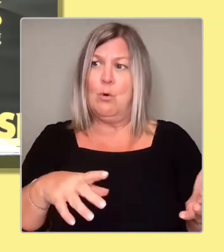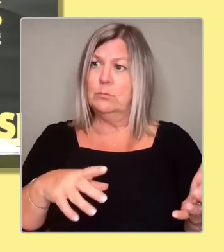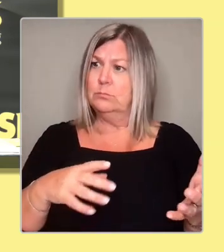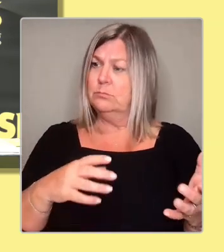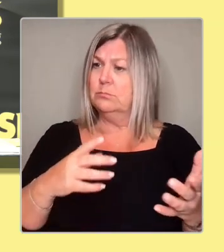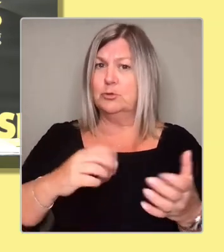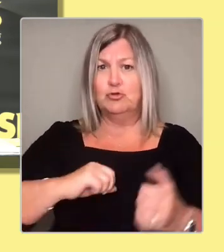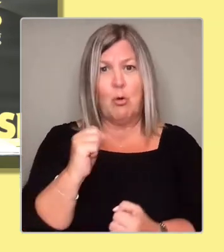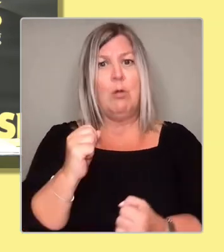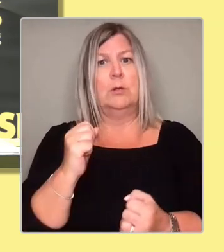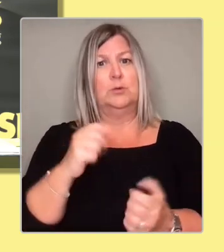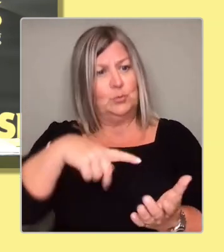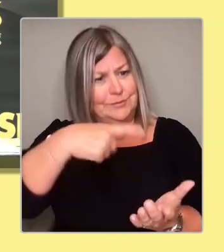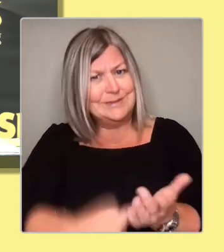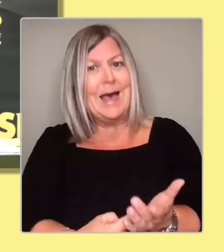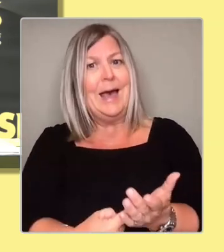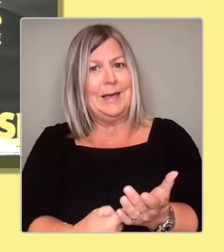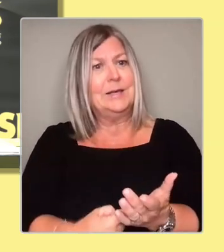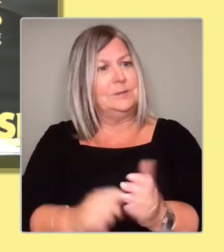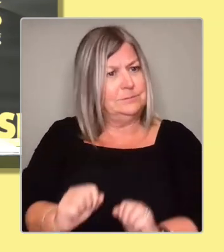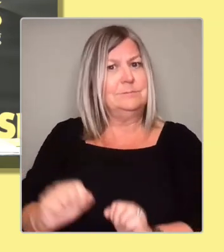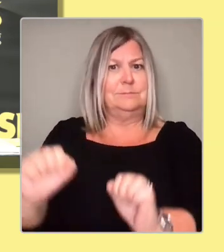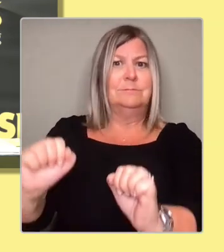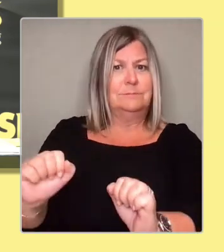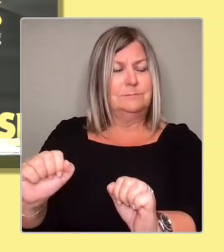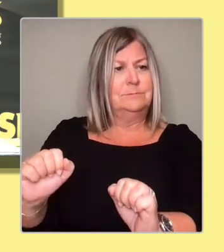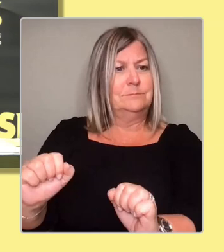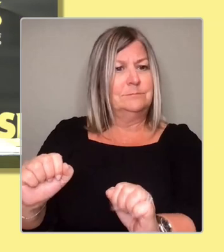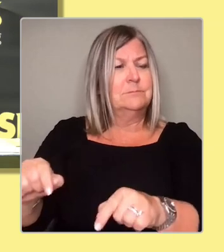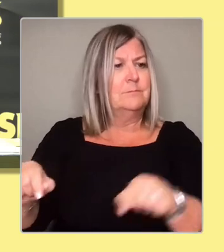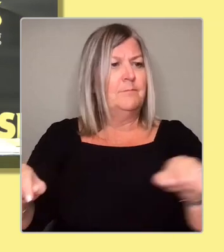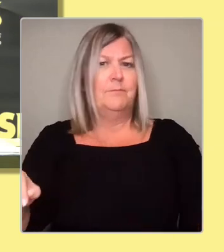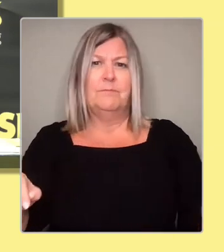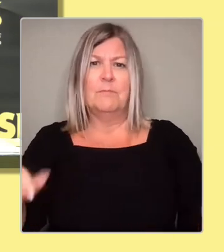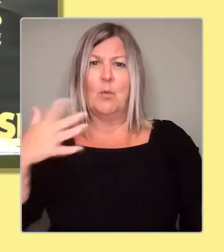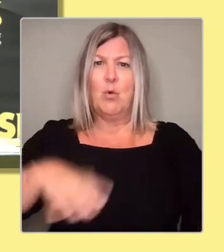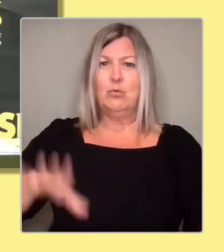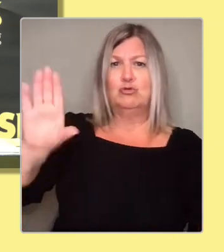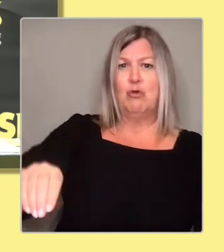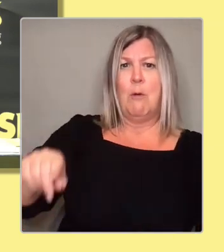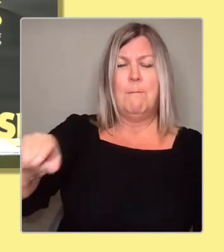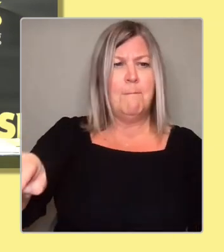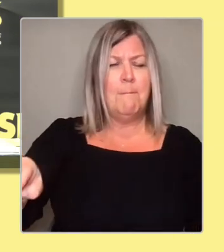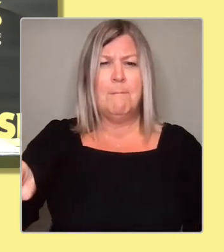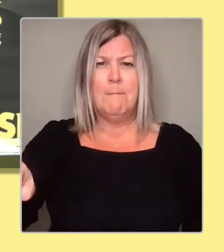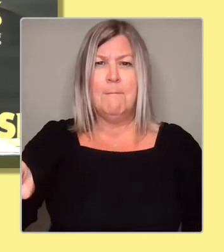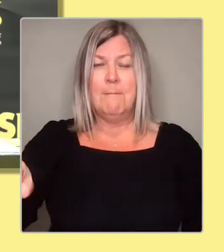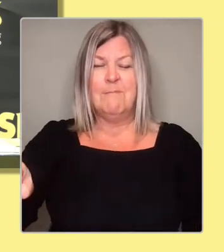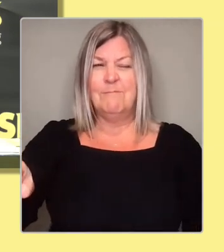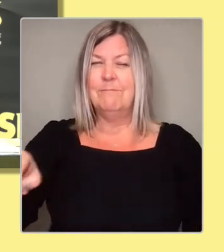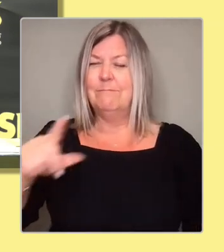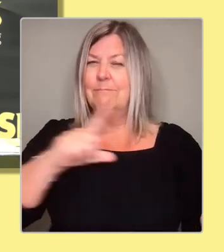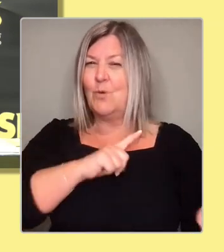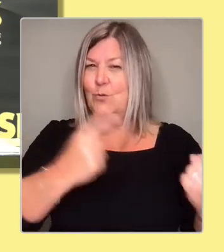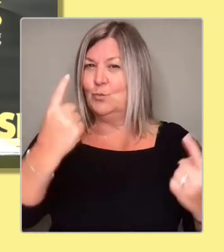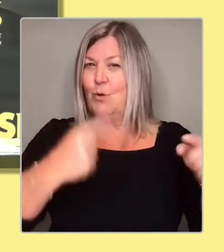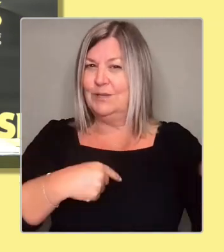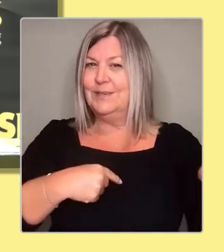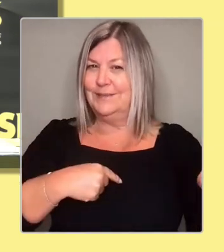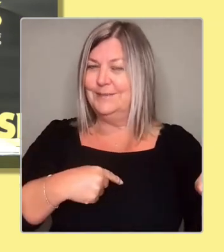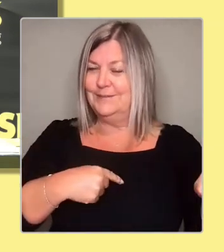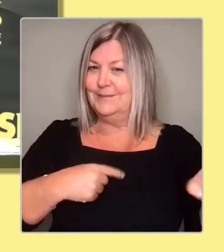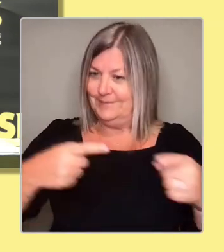what that will might be, that it might be a vote for independence. So they're quite happy to keep that position. And